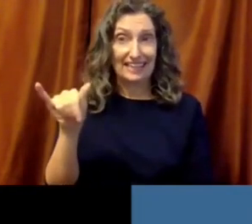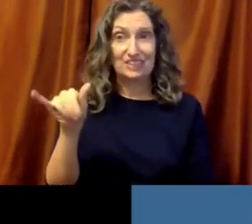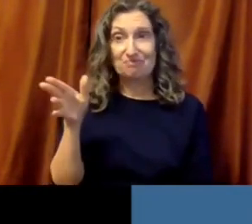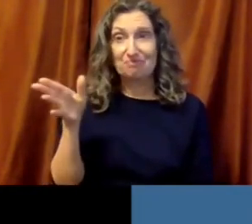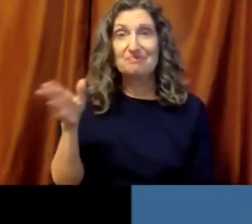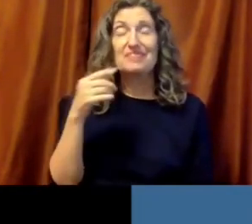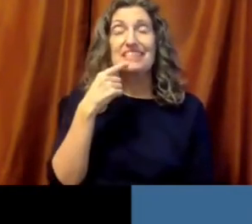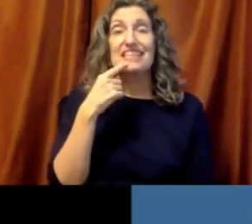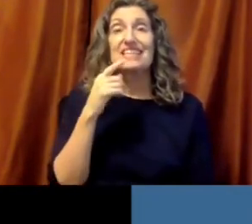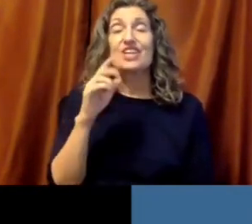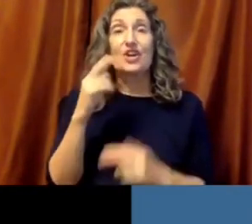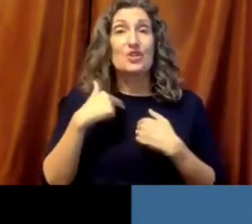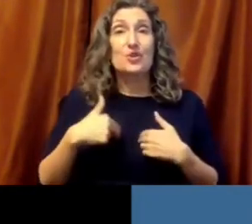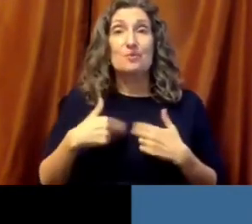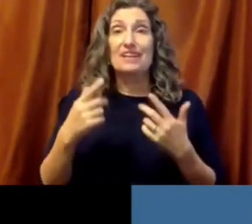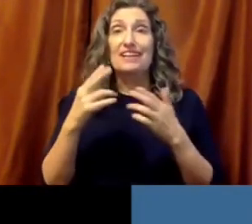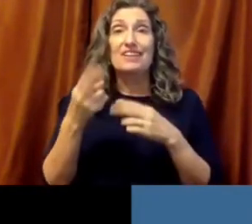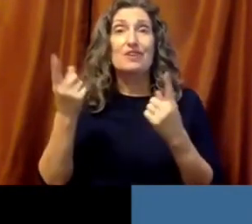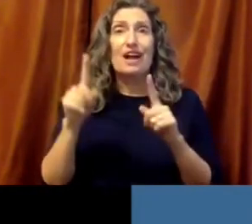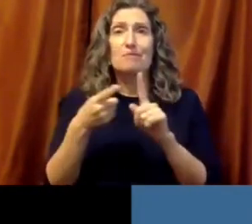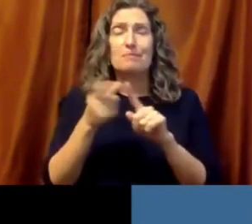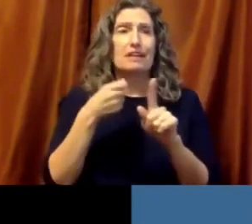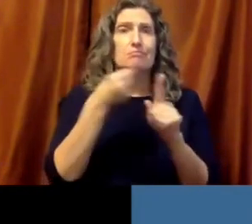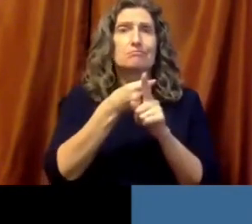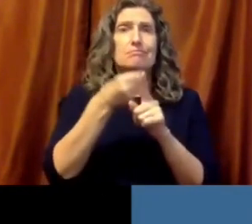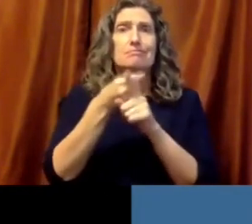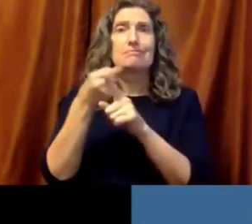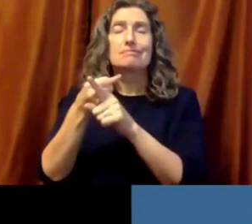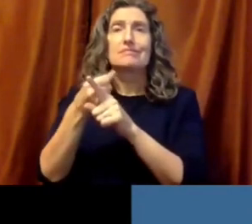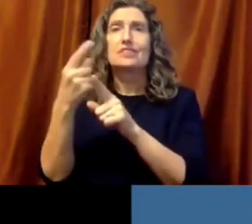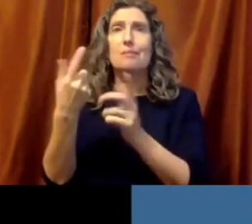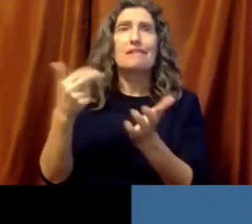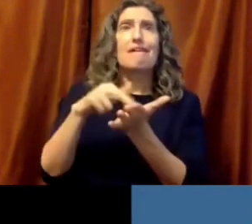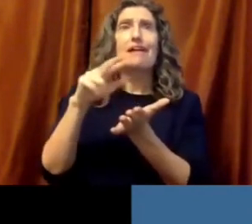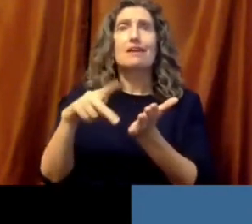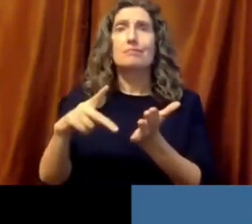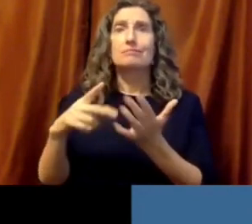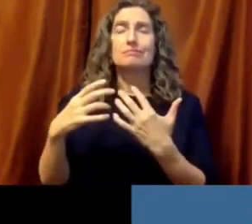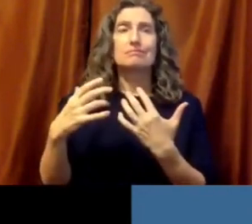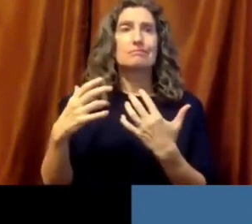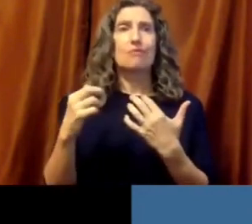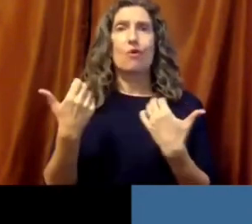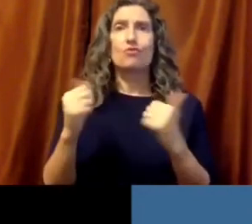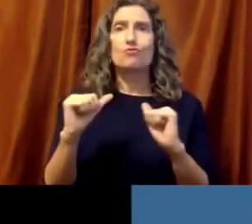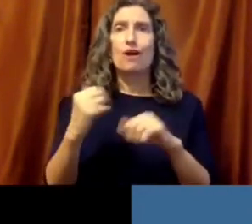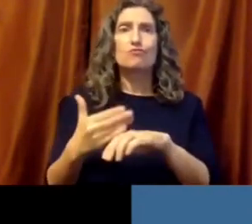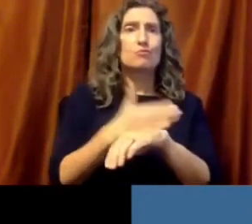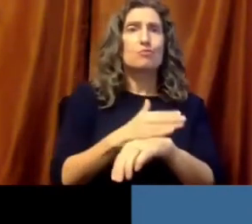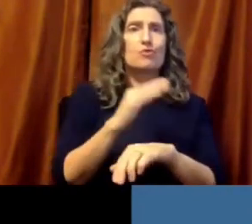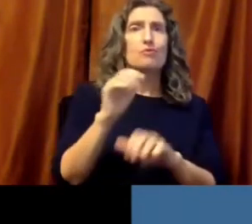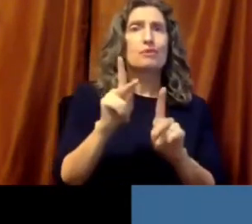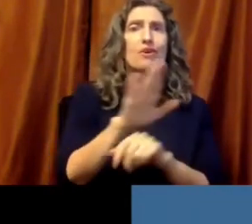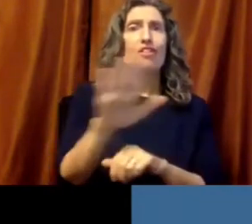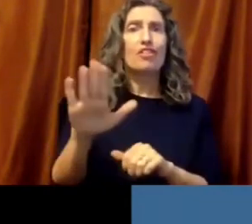from numberless diverse acts of courage and belief that human history is shaped. Each time someone stands up for an ideal